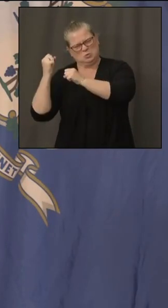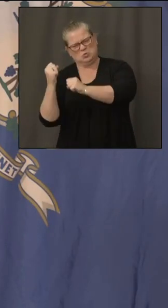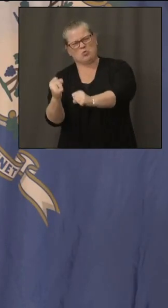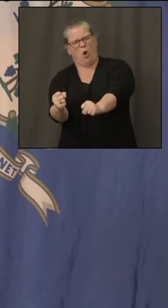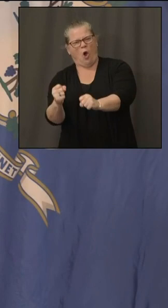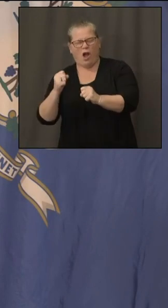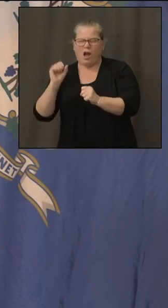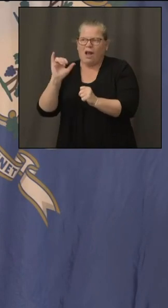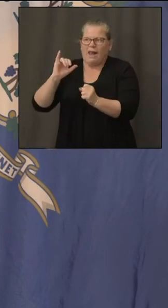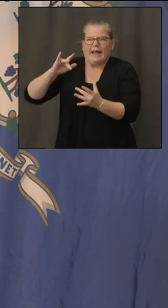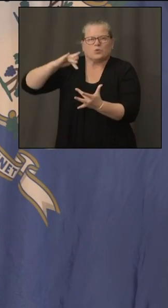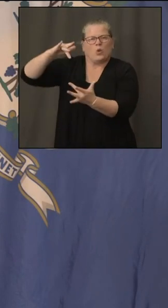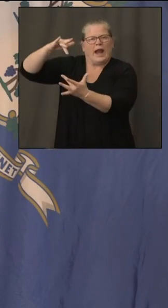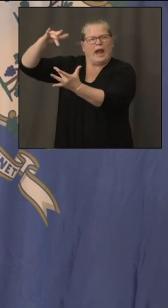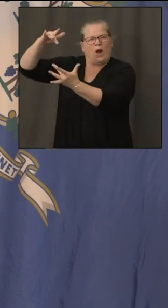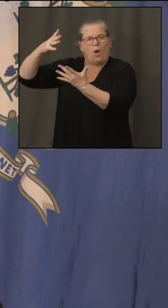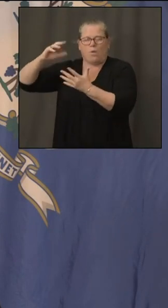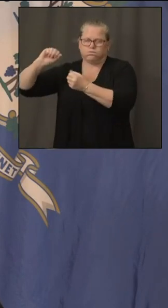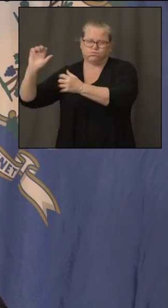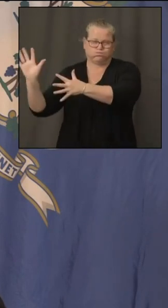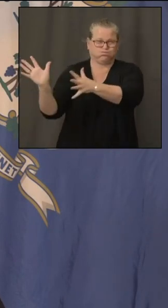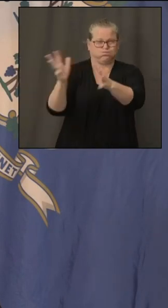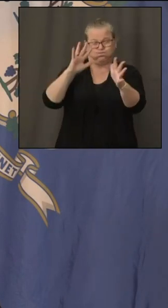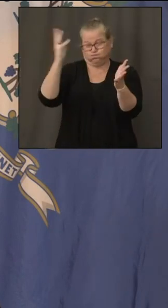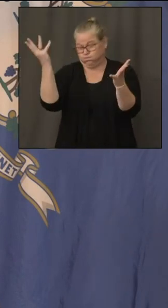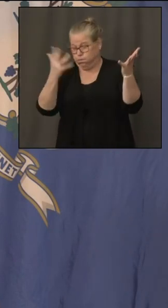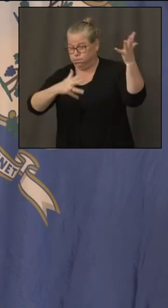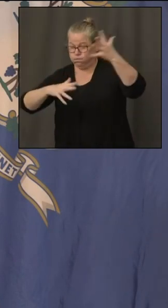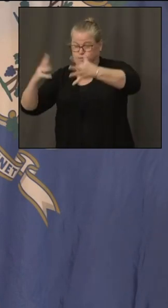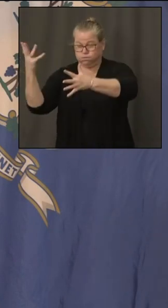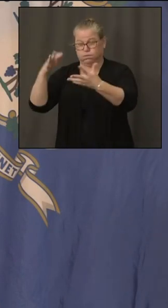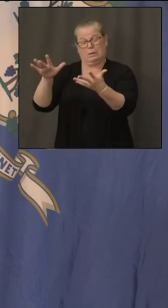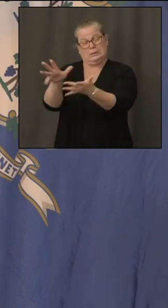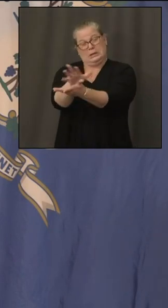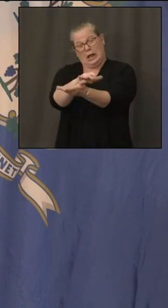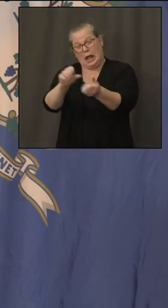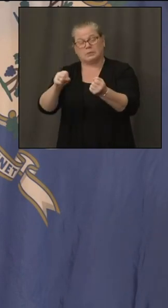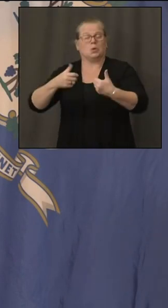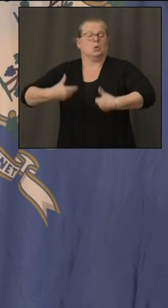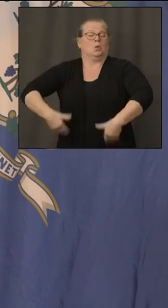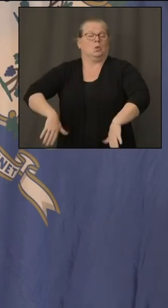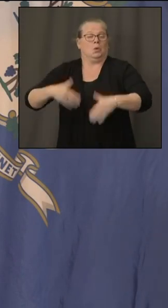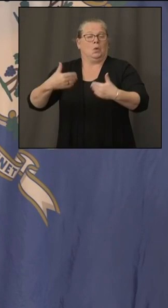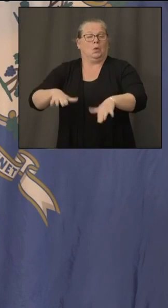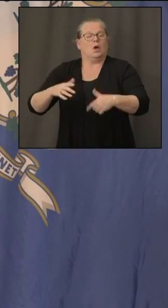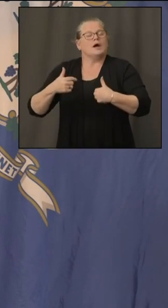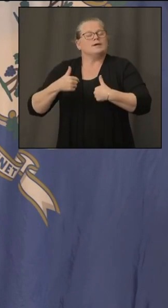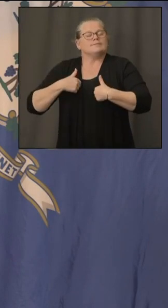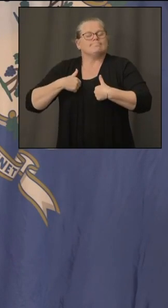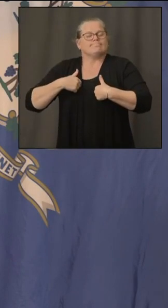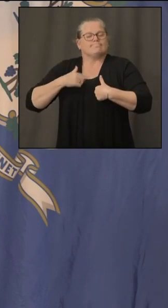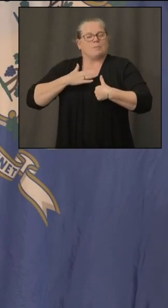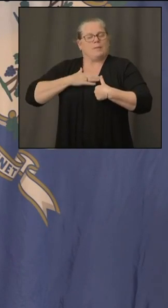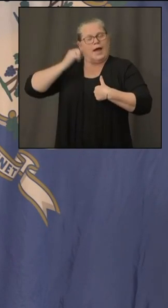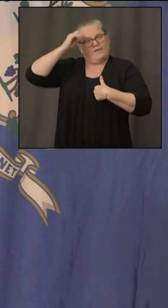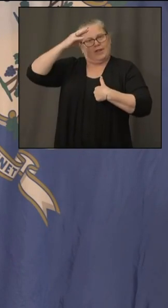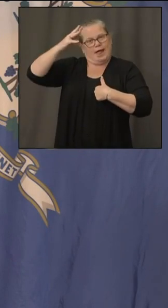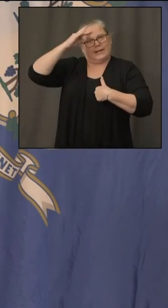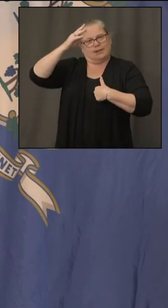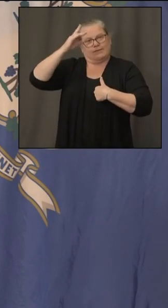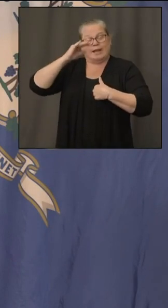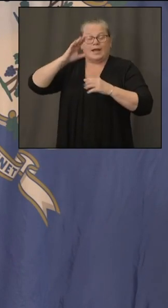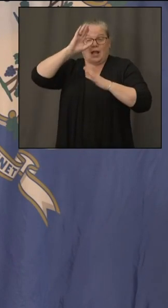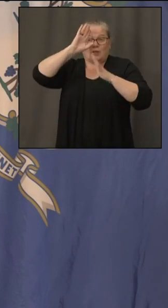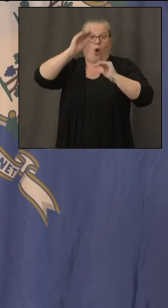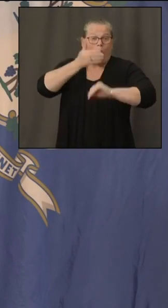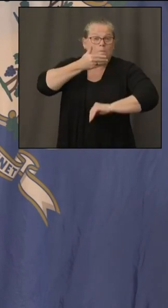extraordinary damage uh that said um you know my philosophy has always been hoped for the best and planned for the worst and i i think